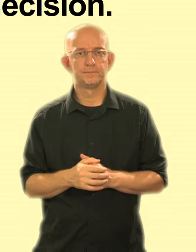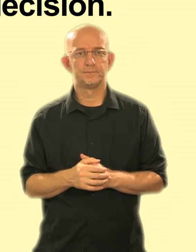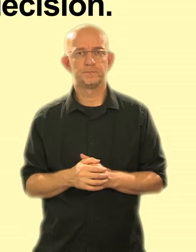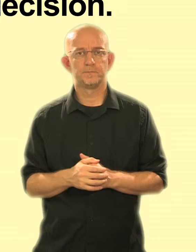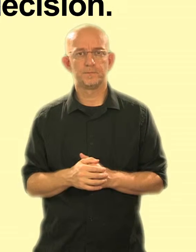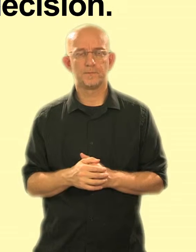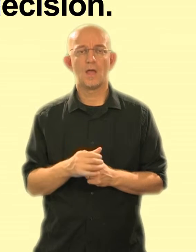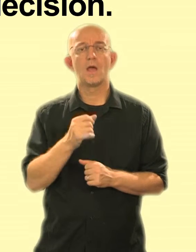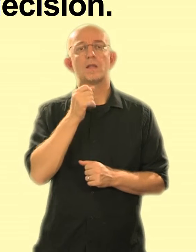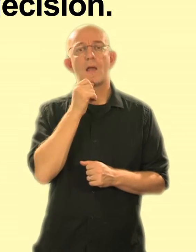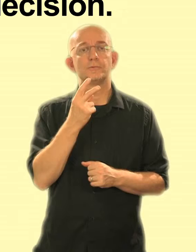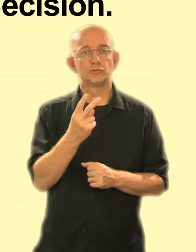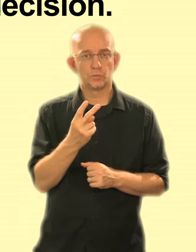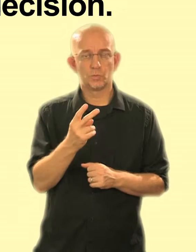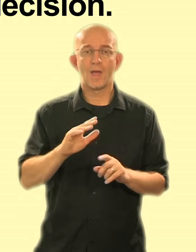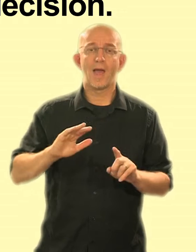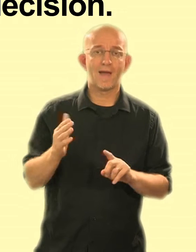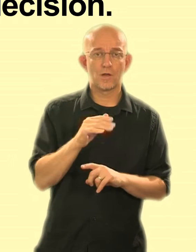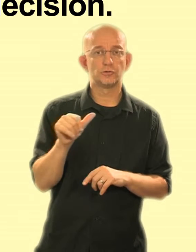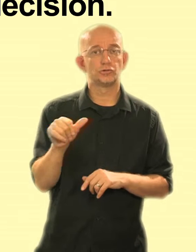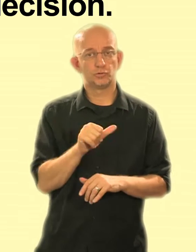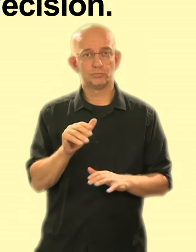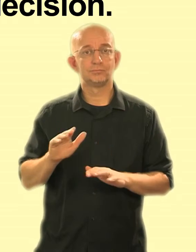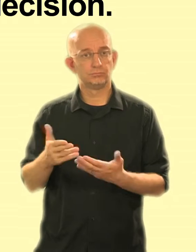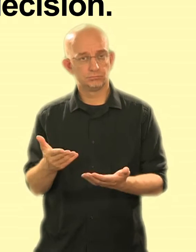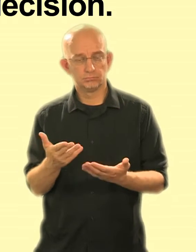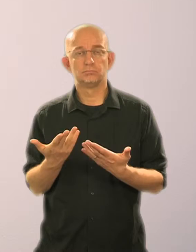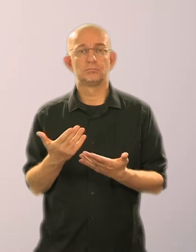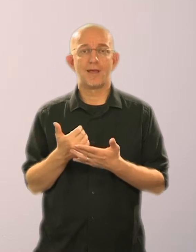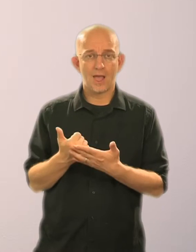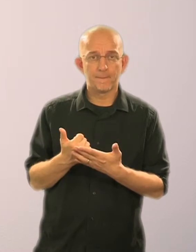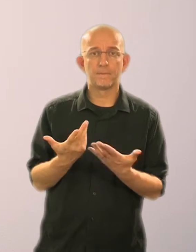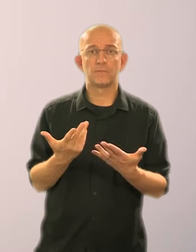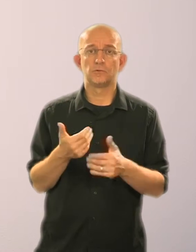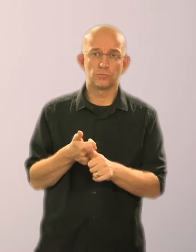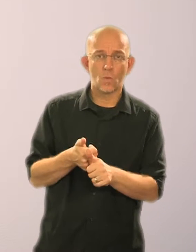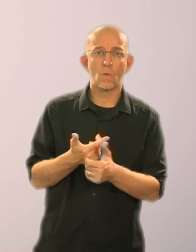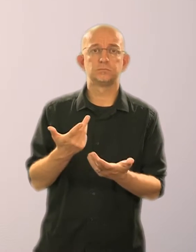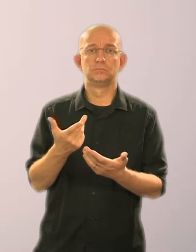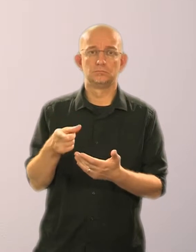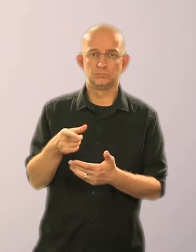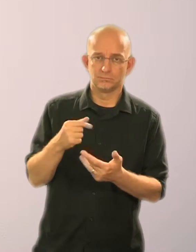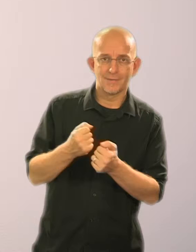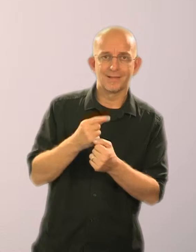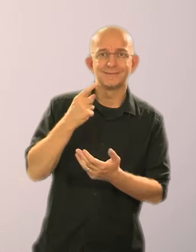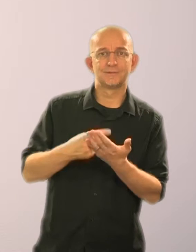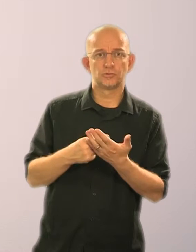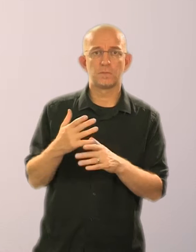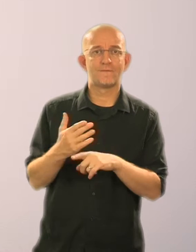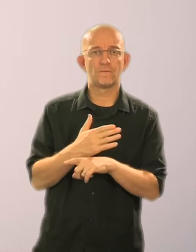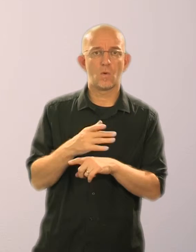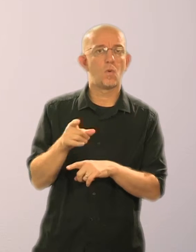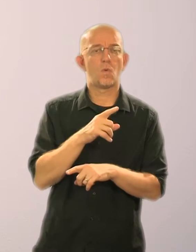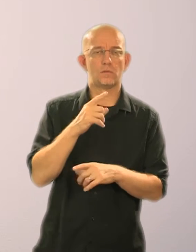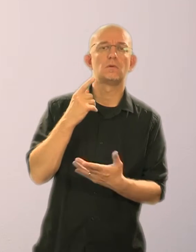Everyone should be given all the help and support they need to make a decision, before anyone concludes that they cannot make their